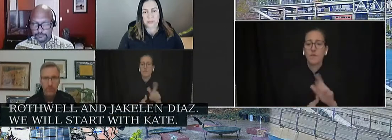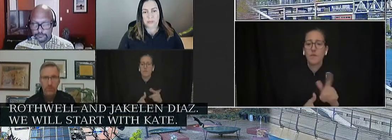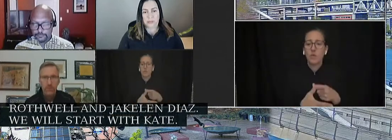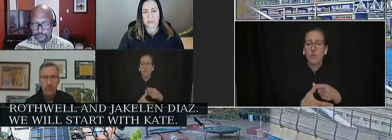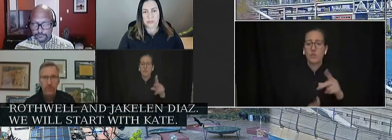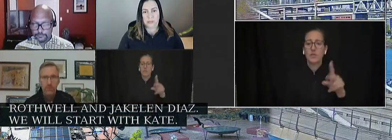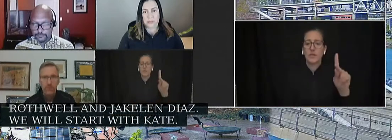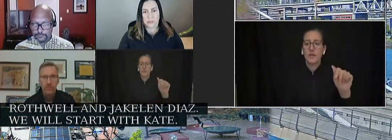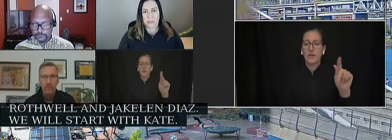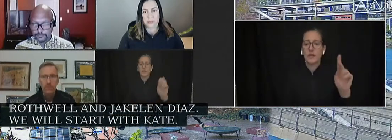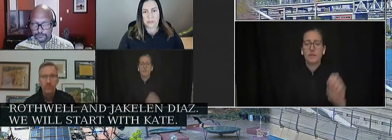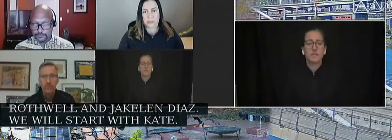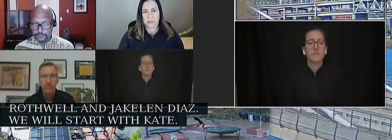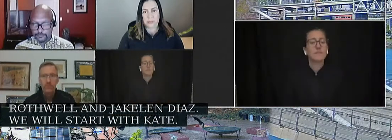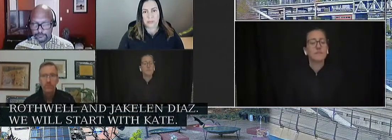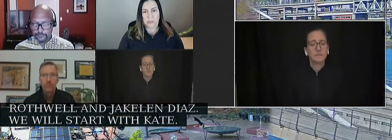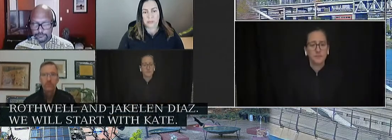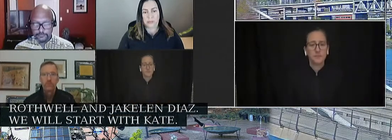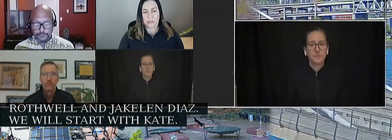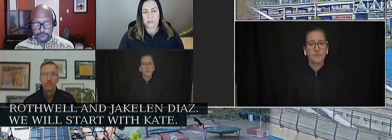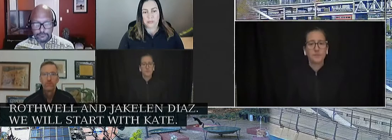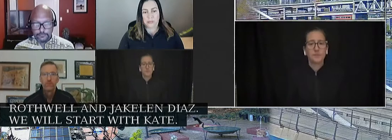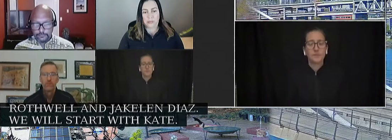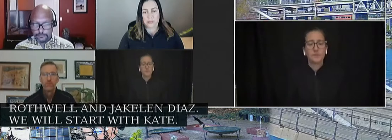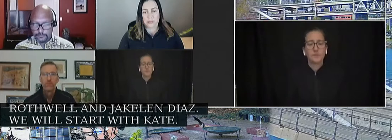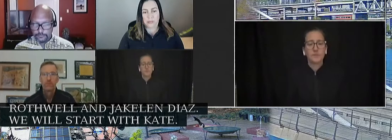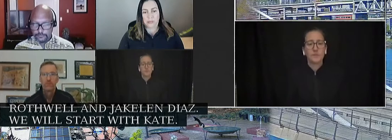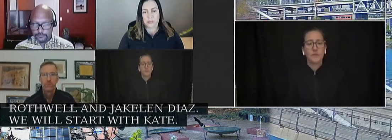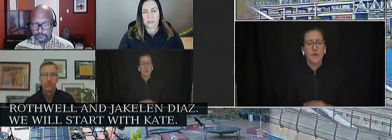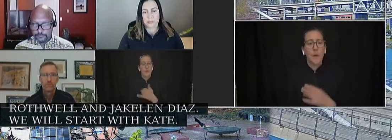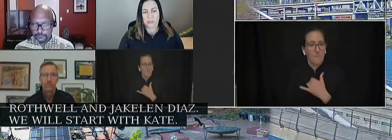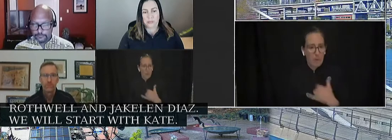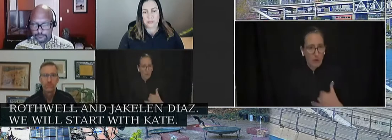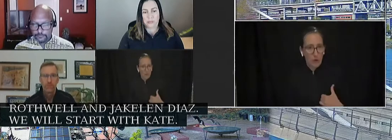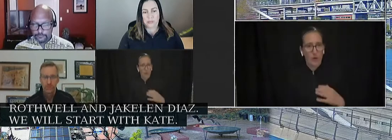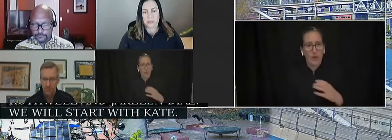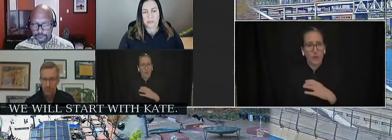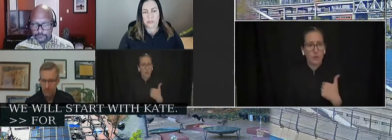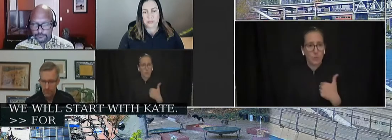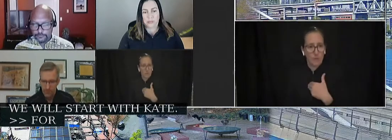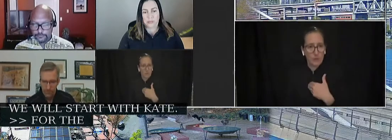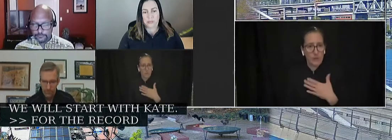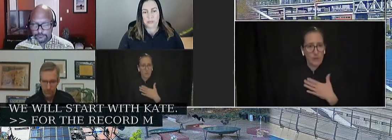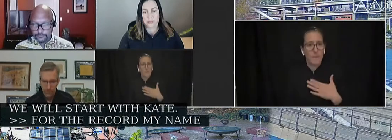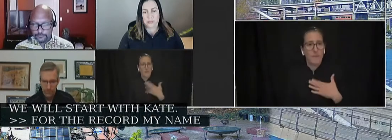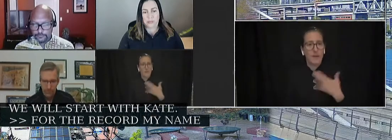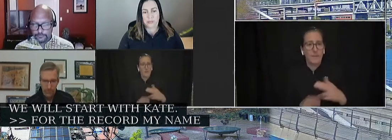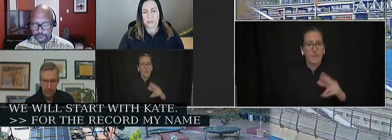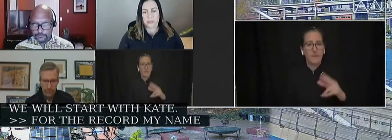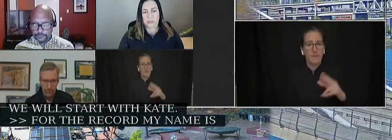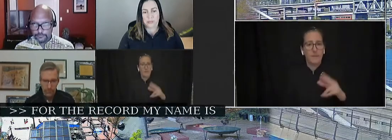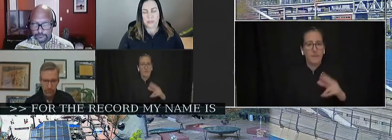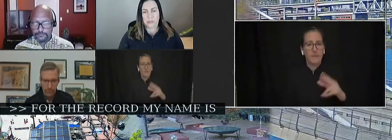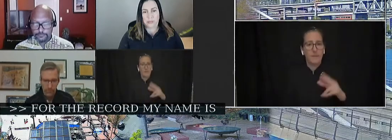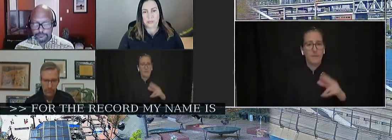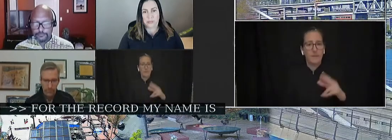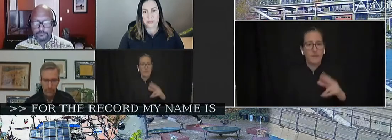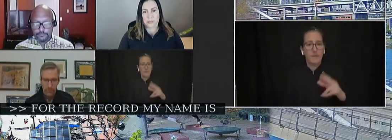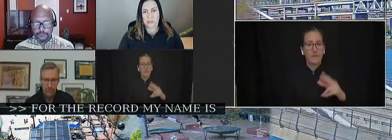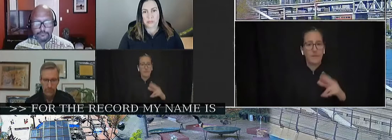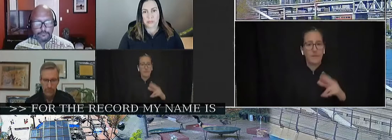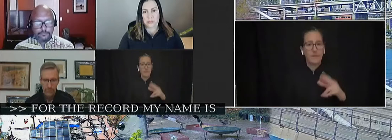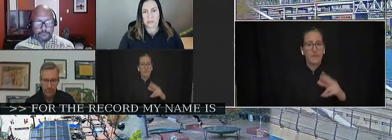Mayor Wheeler, council members, for the record, my name is Kate Connelly. I organize with Portland DSA and Critical